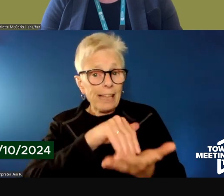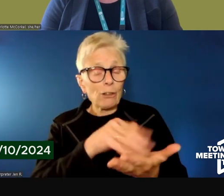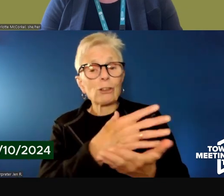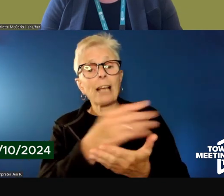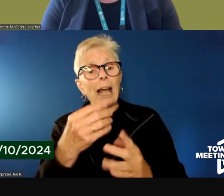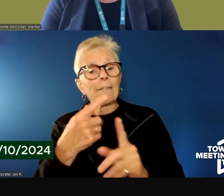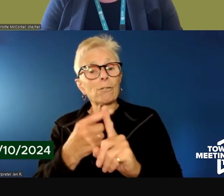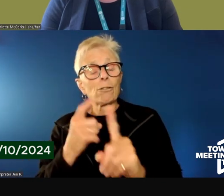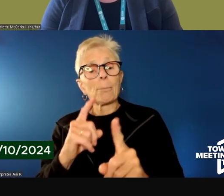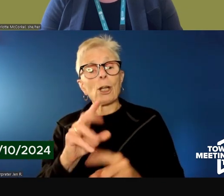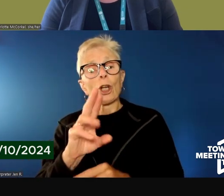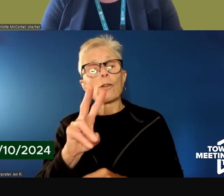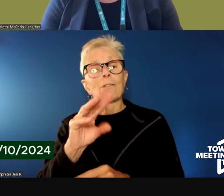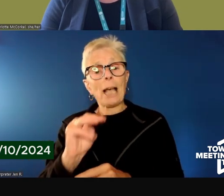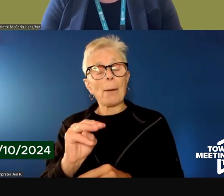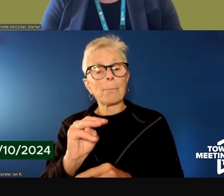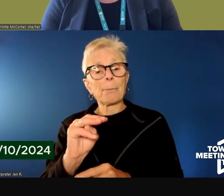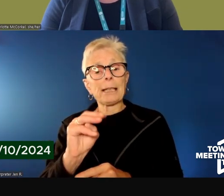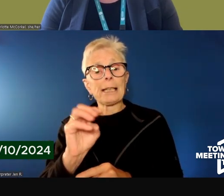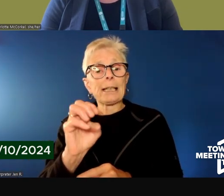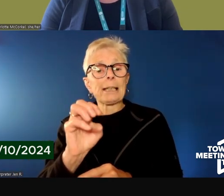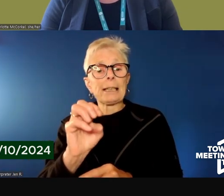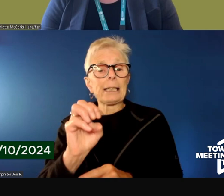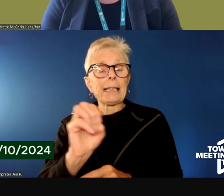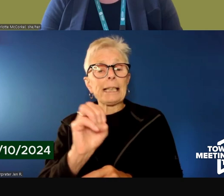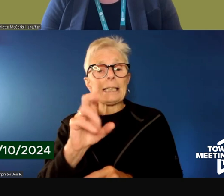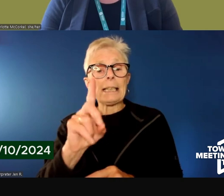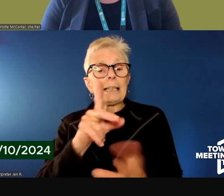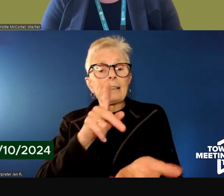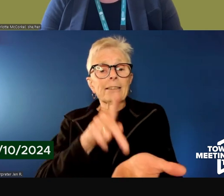from the UVM emergency psychiatry team.